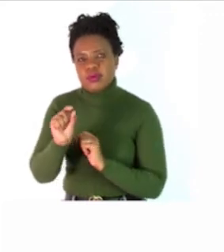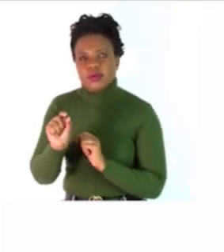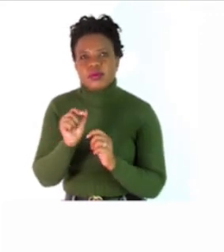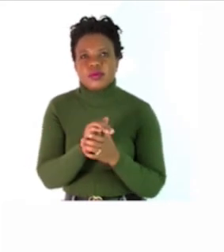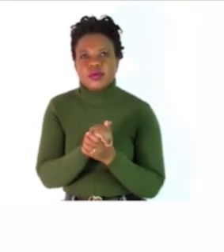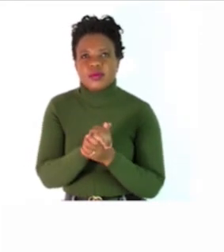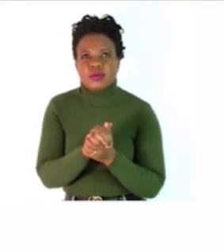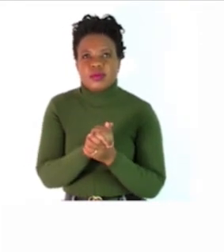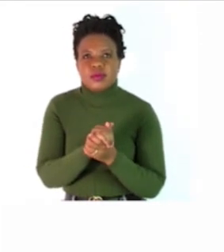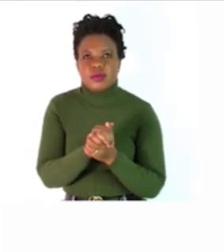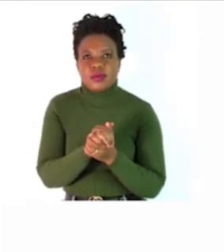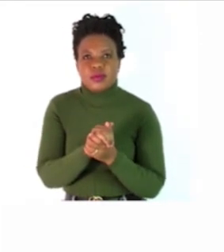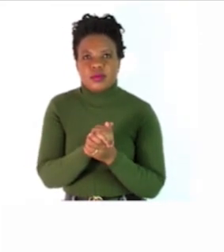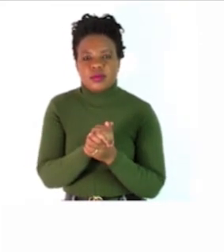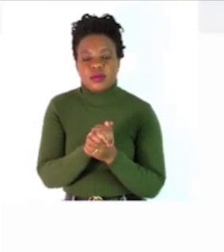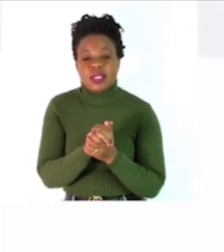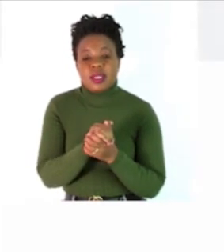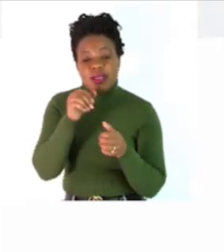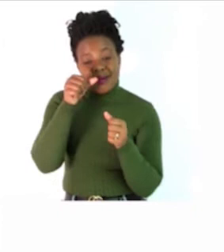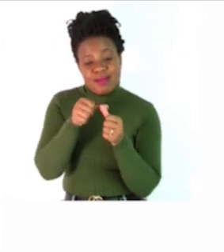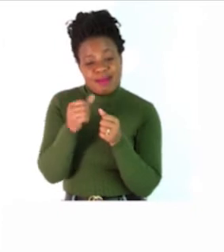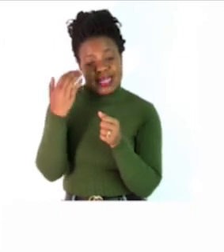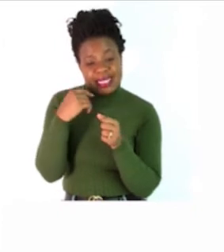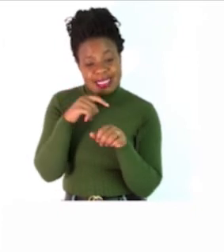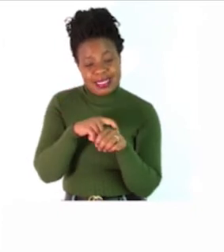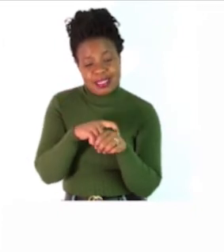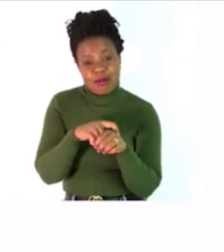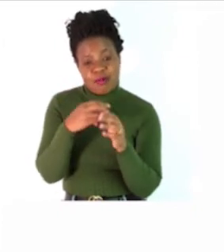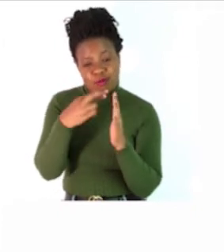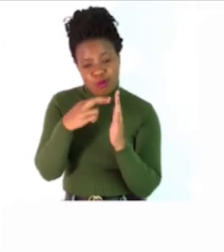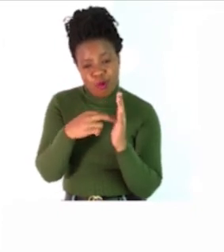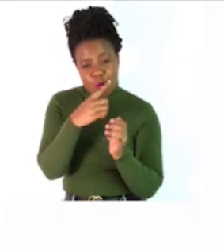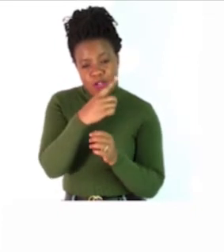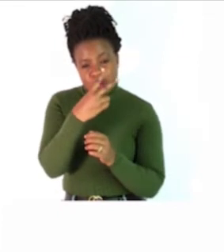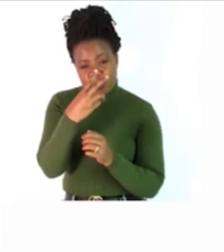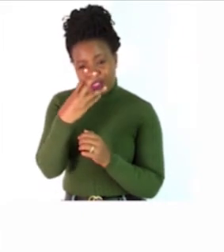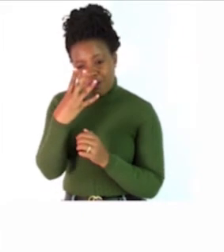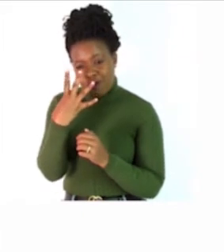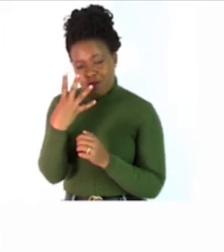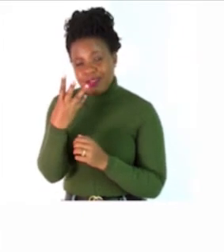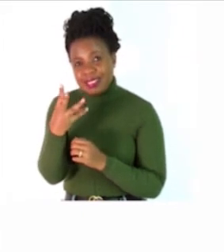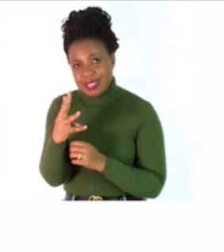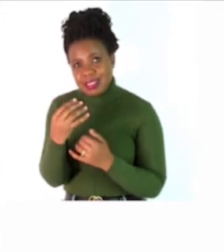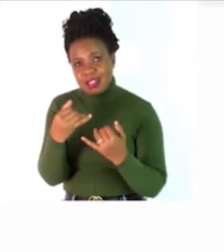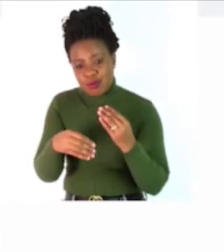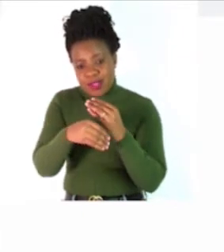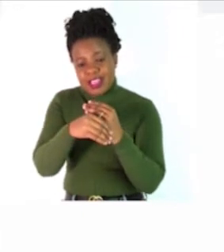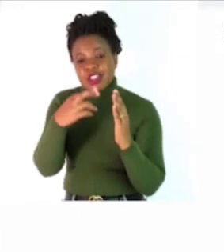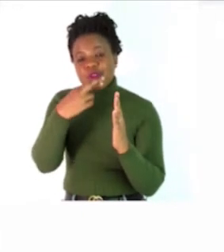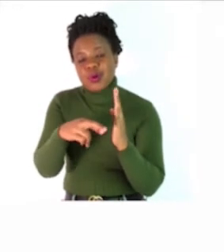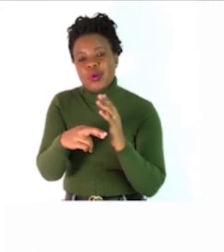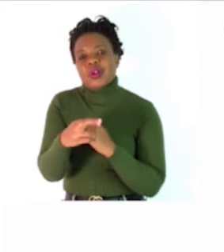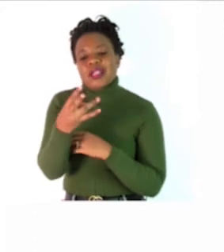we'll continue from where we left rule number seven what does it say if a word ends in a y